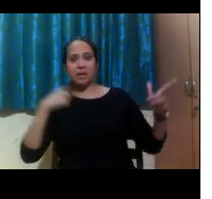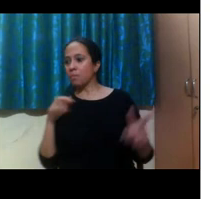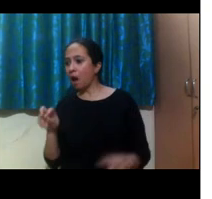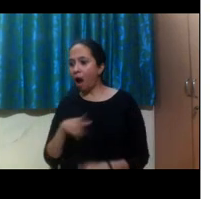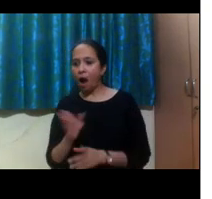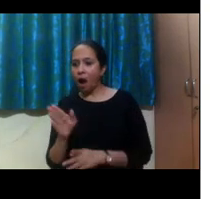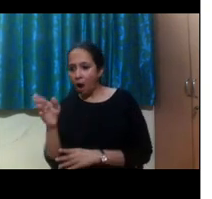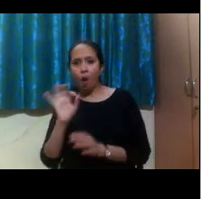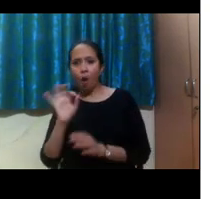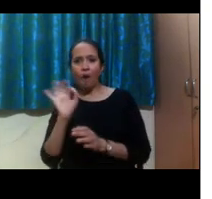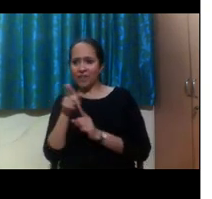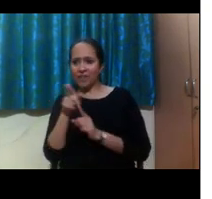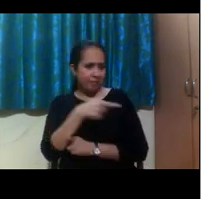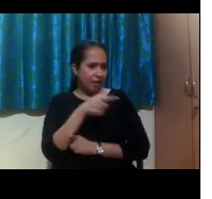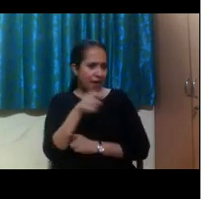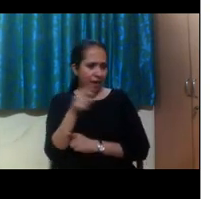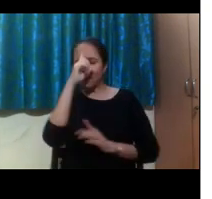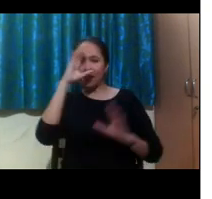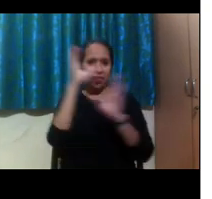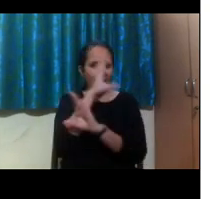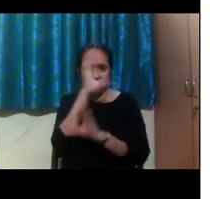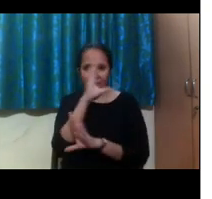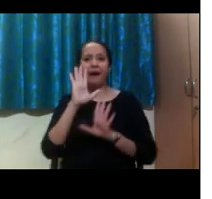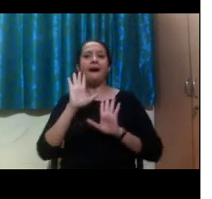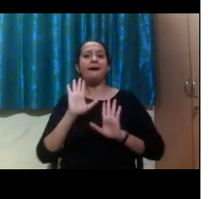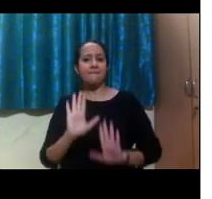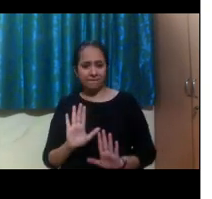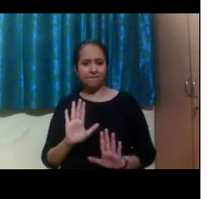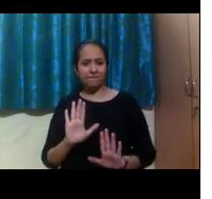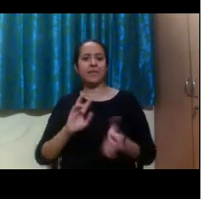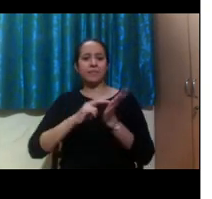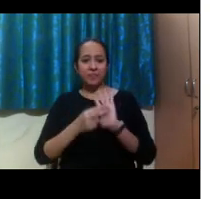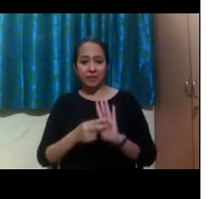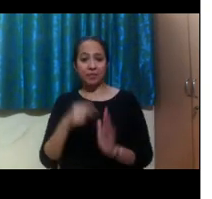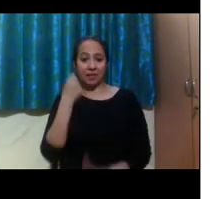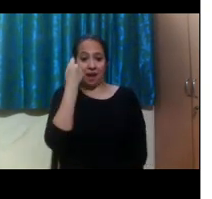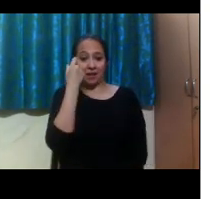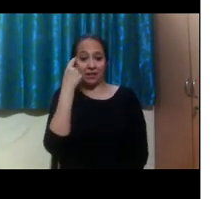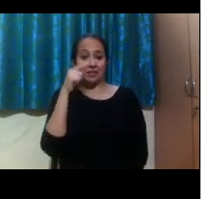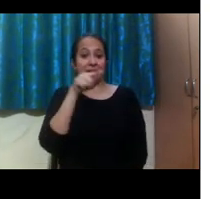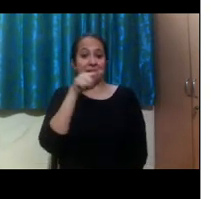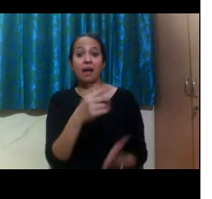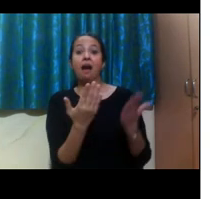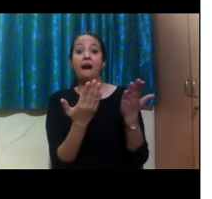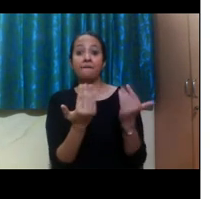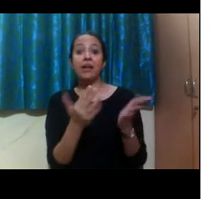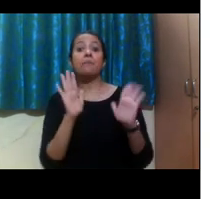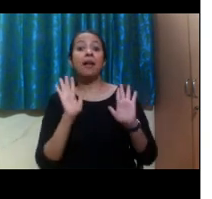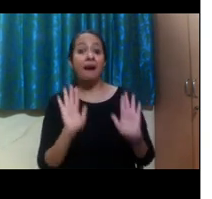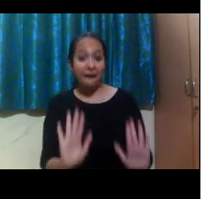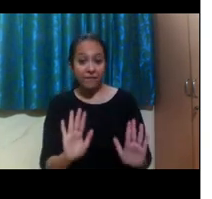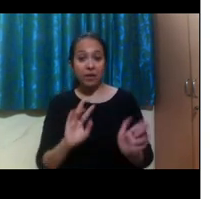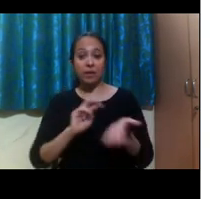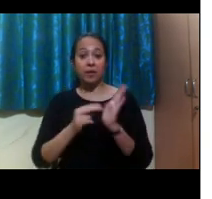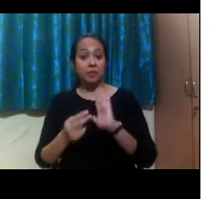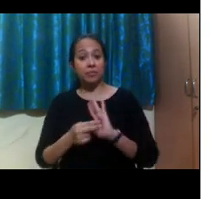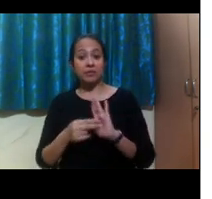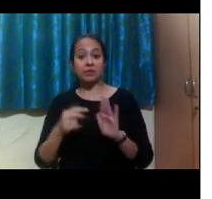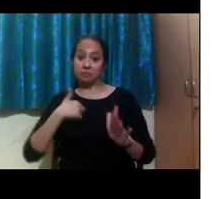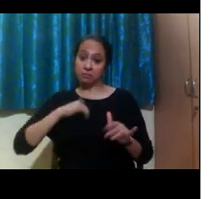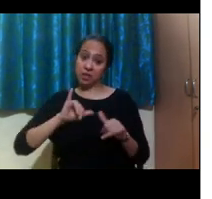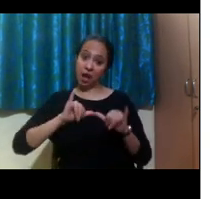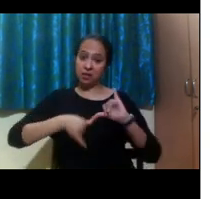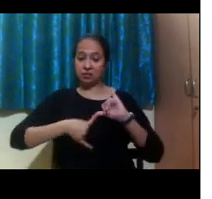that system. Understanding what is considered a reasonable accommodation and not adjusting to accommodations,